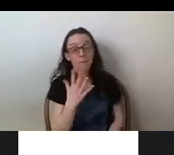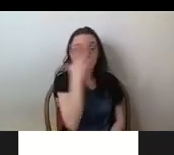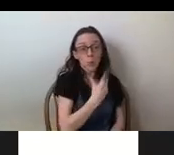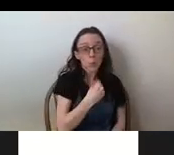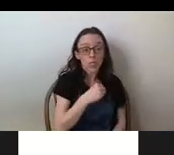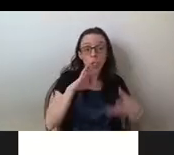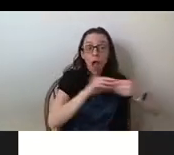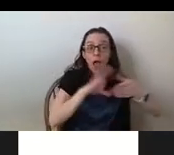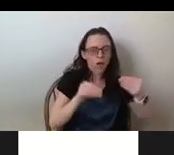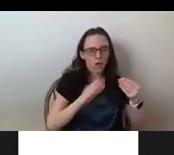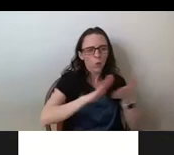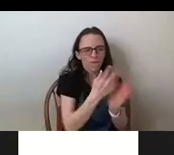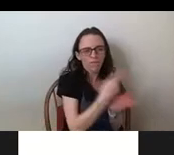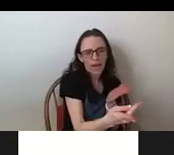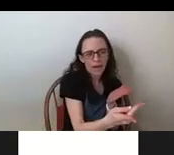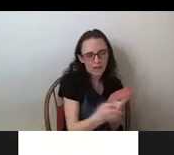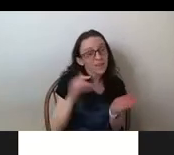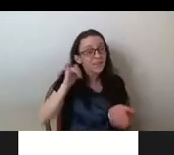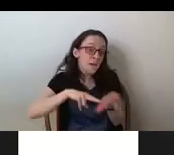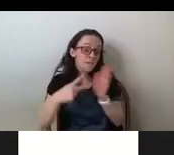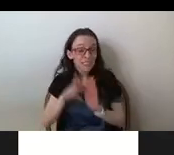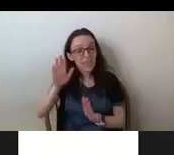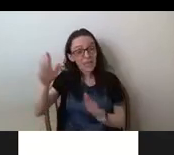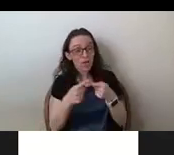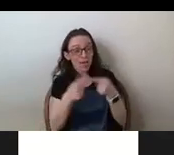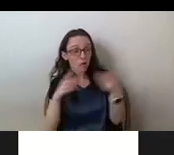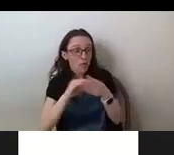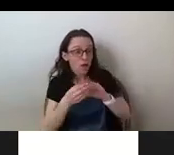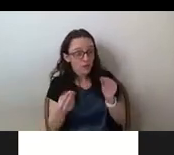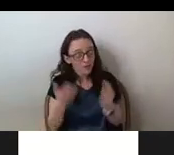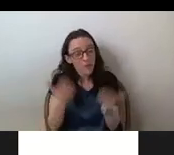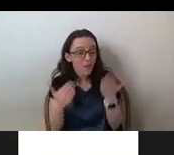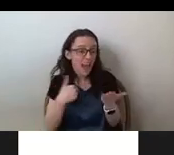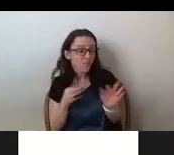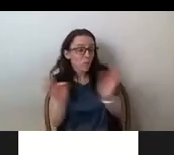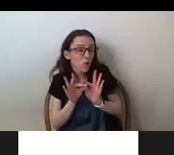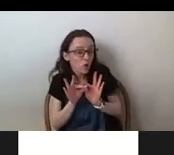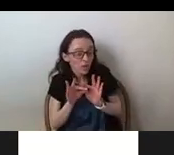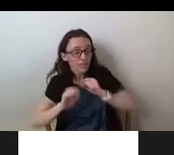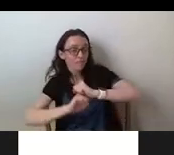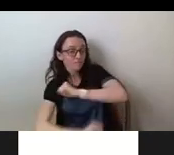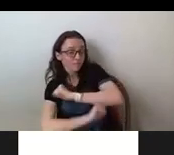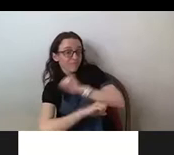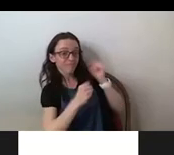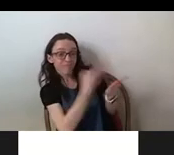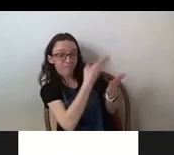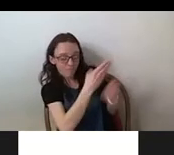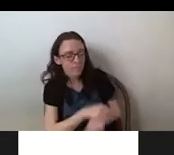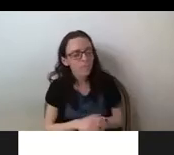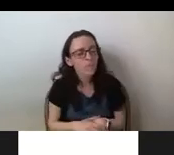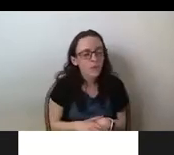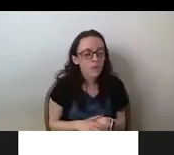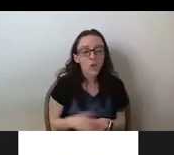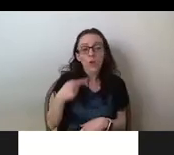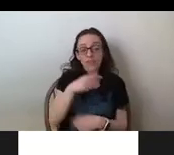might be an effective counter narrative. This indicates that there's a lag of response from the counter narrative, although there is an